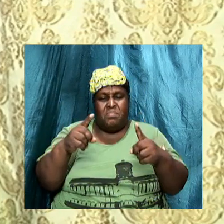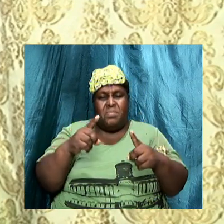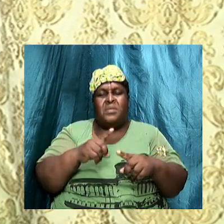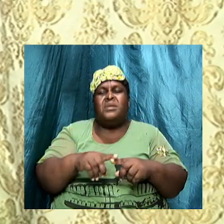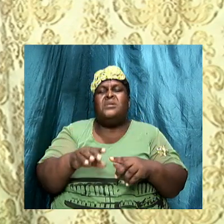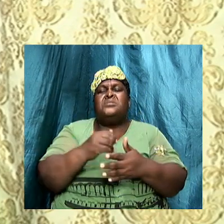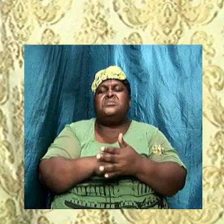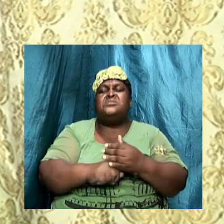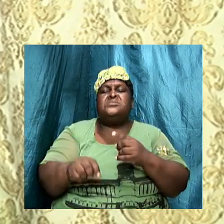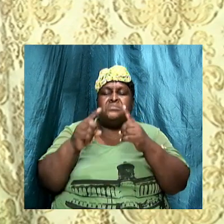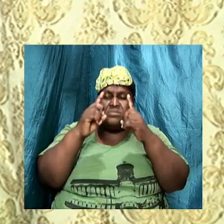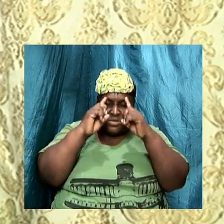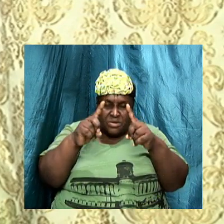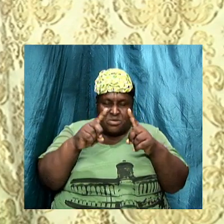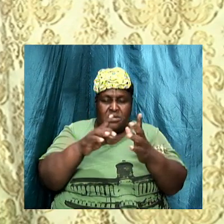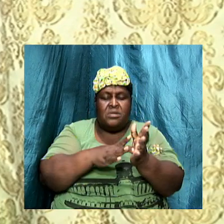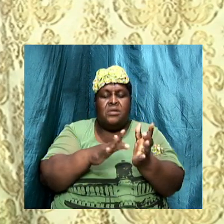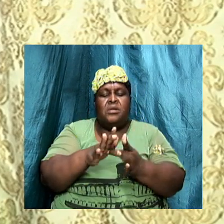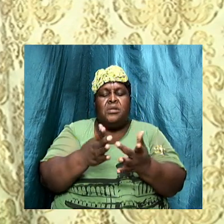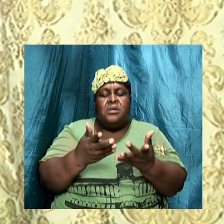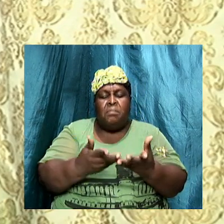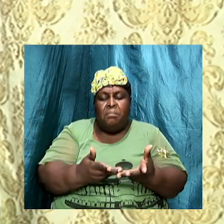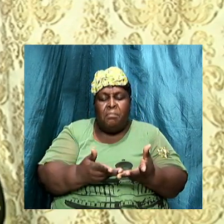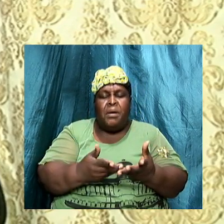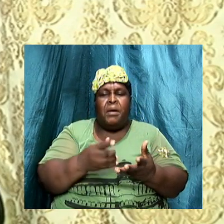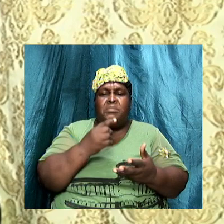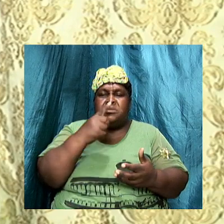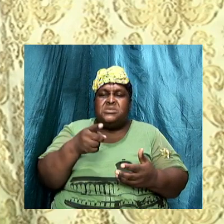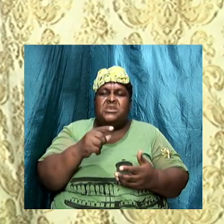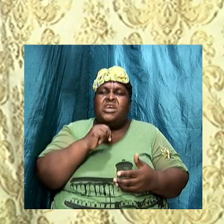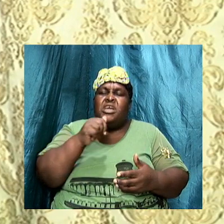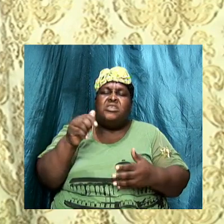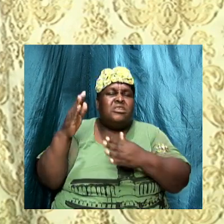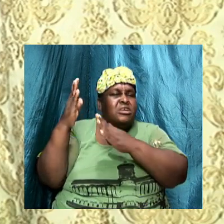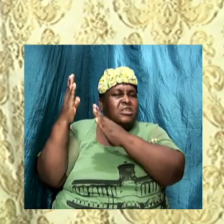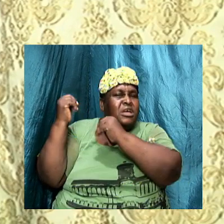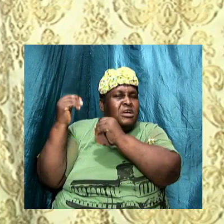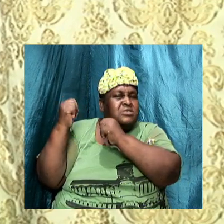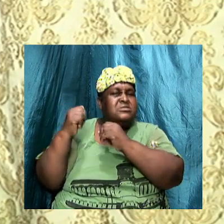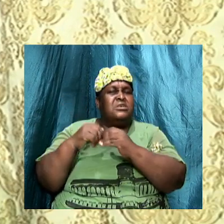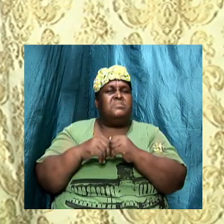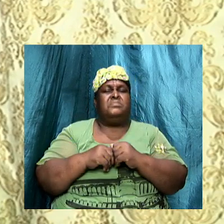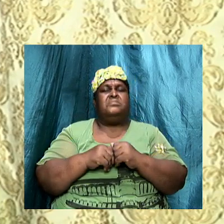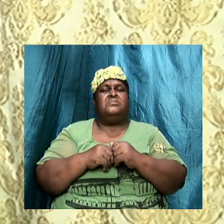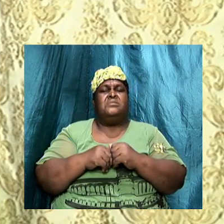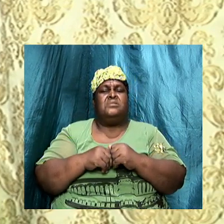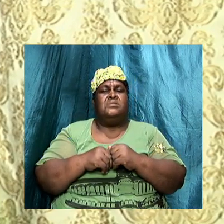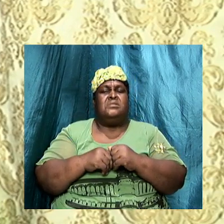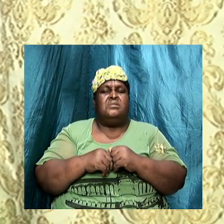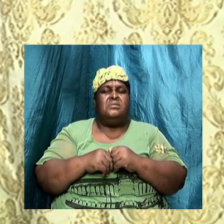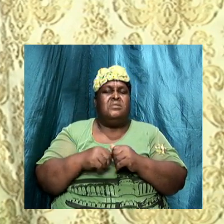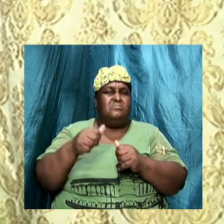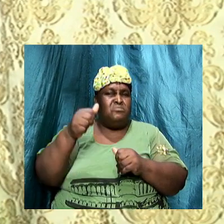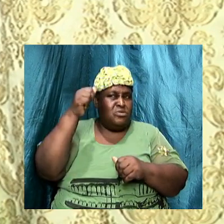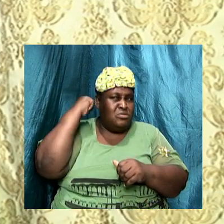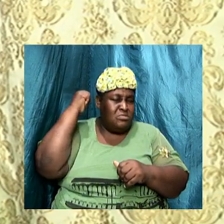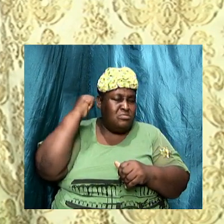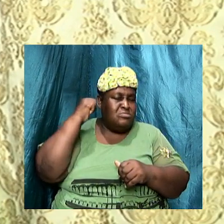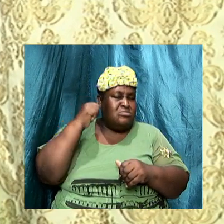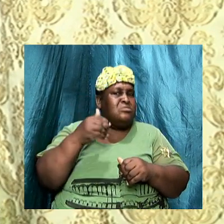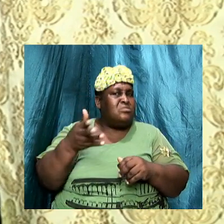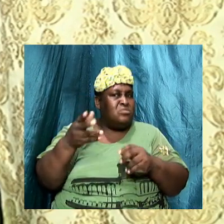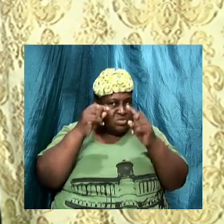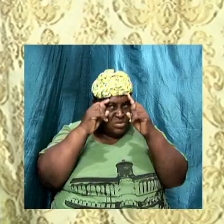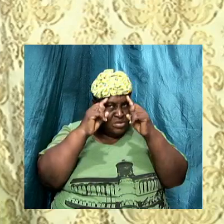Bible said that we must shun, that we must not accept them, that we must detest them. Amen. And we